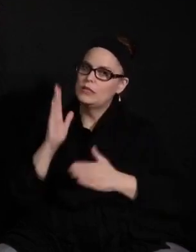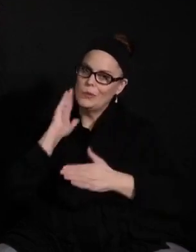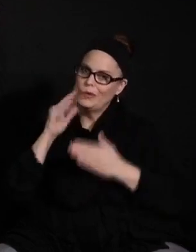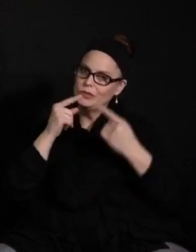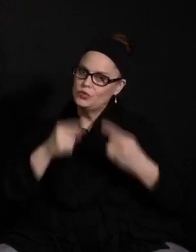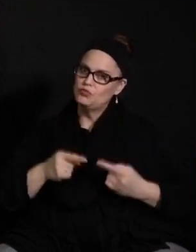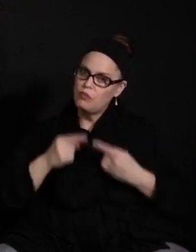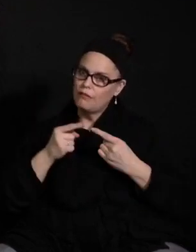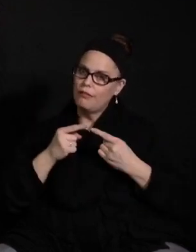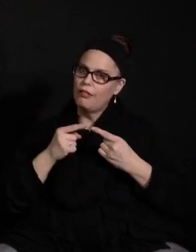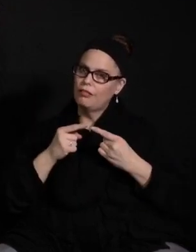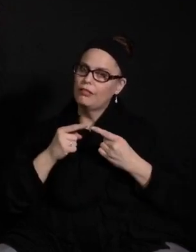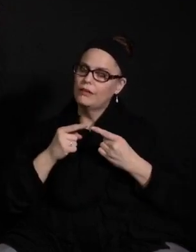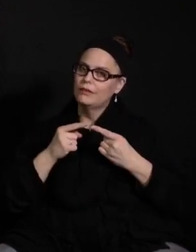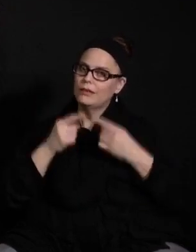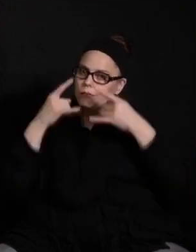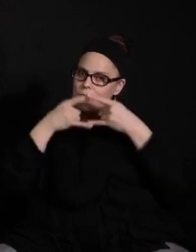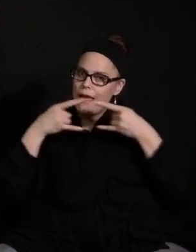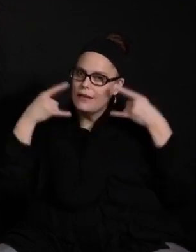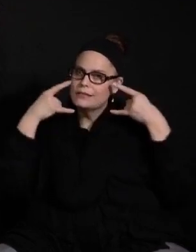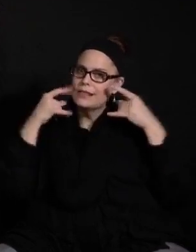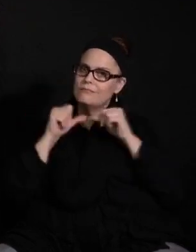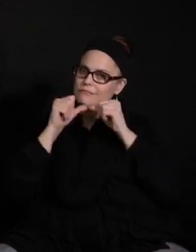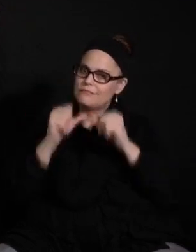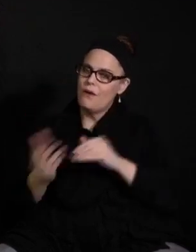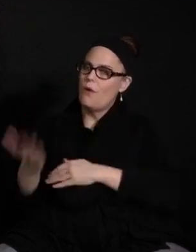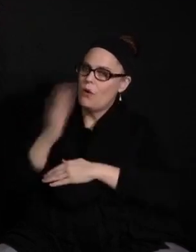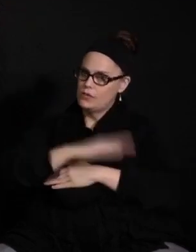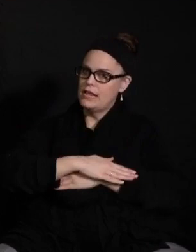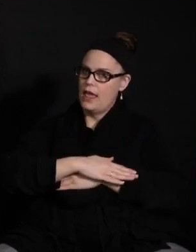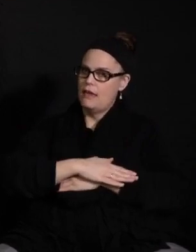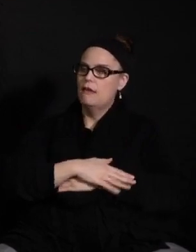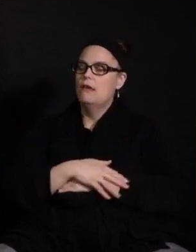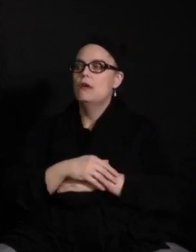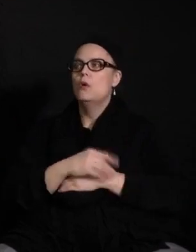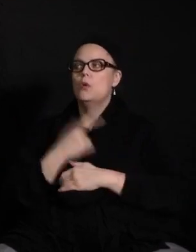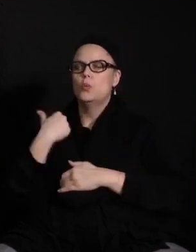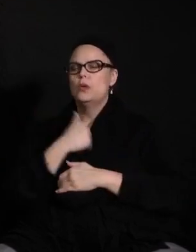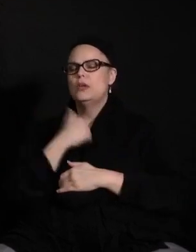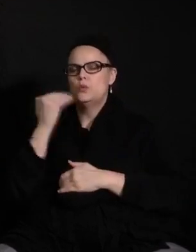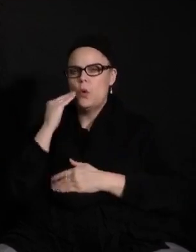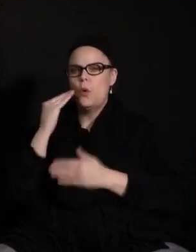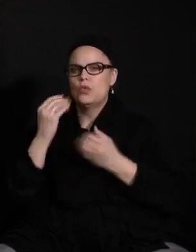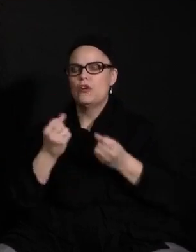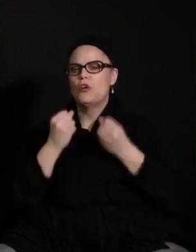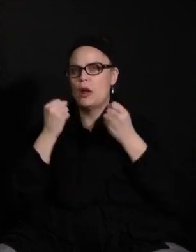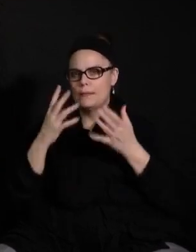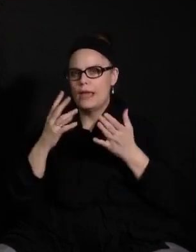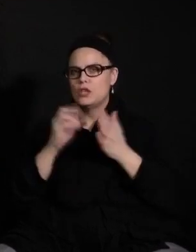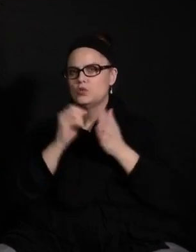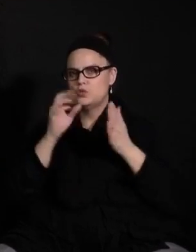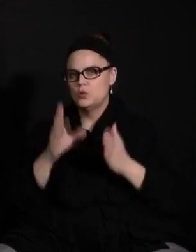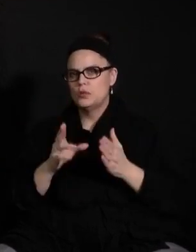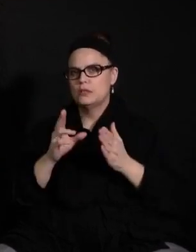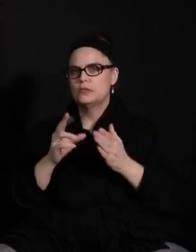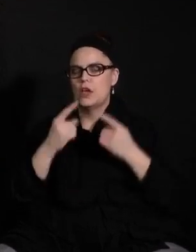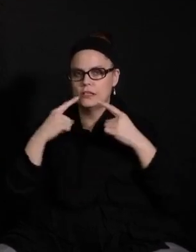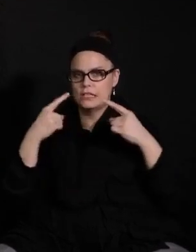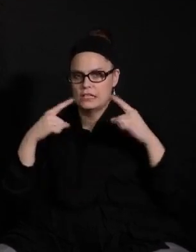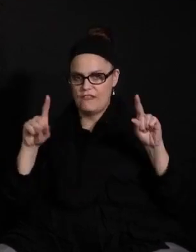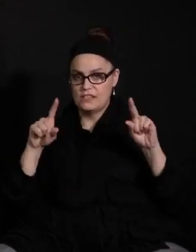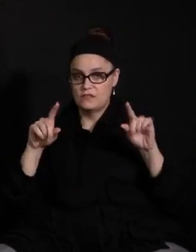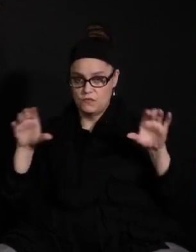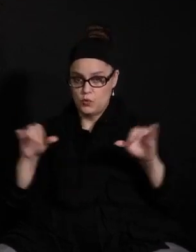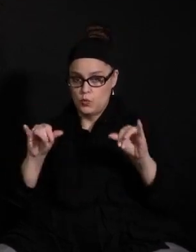keeping their mask on during the school day. And know that there are many students that are being successful in doing that.